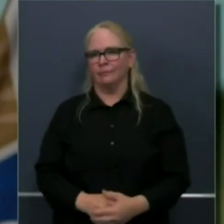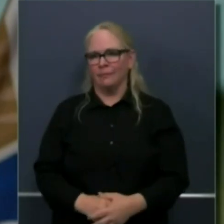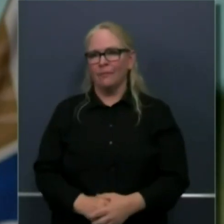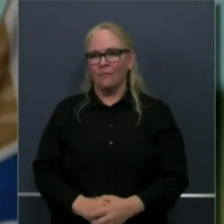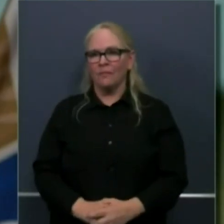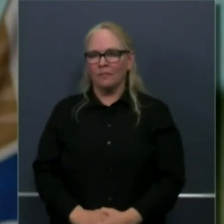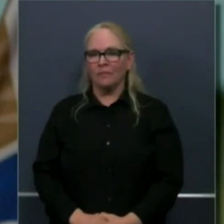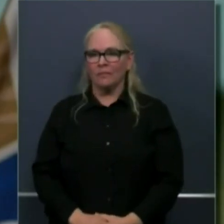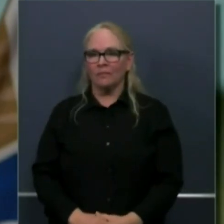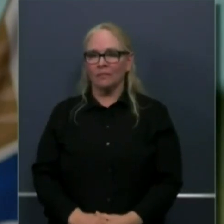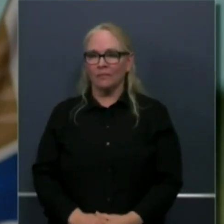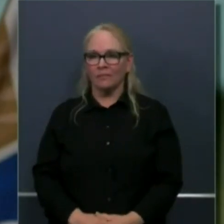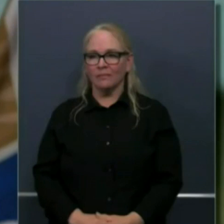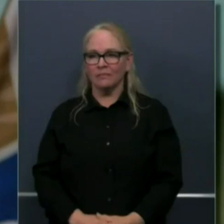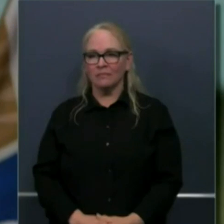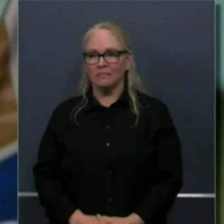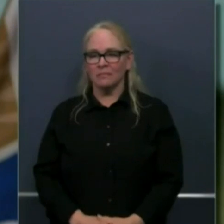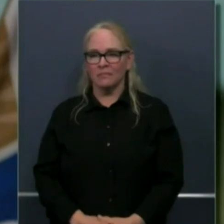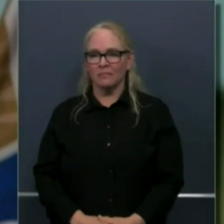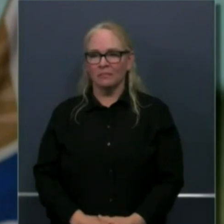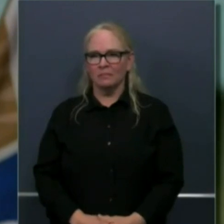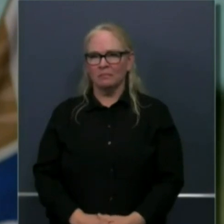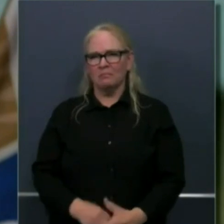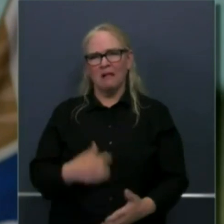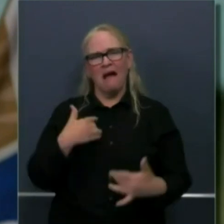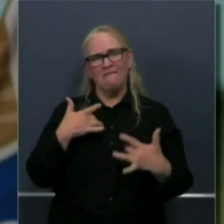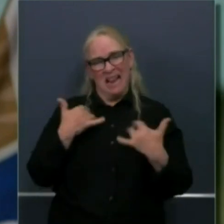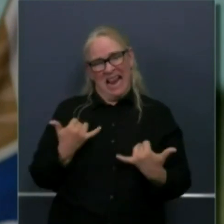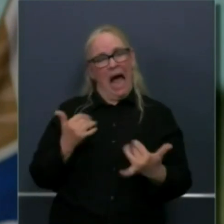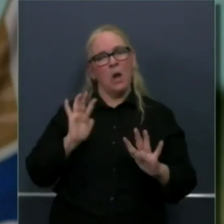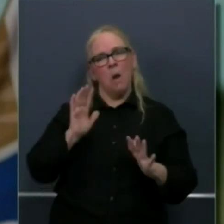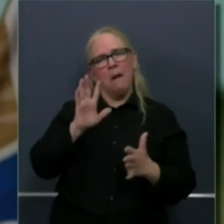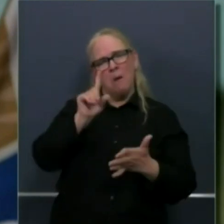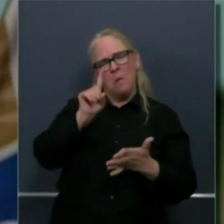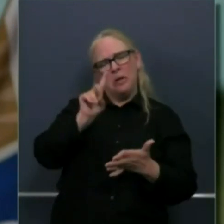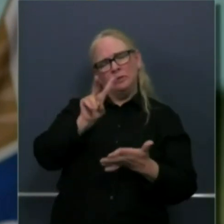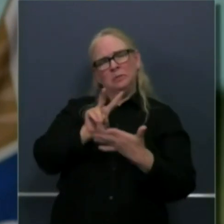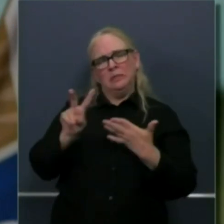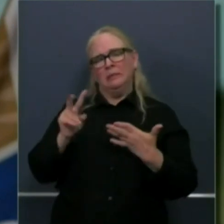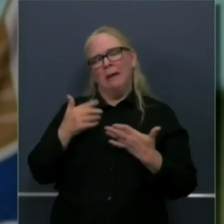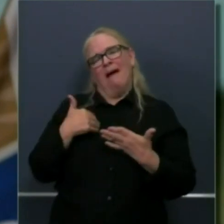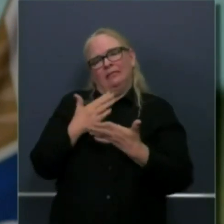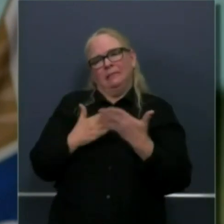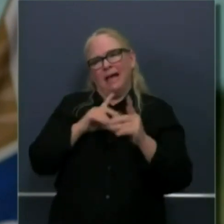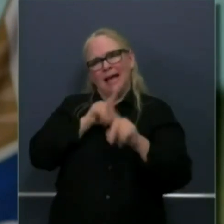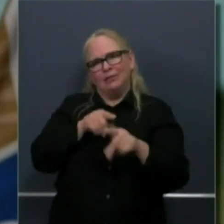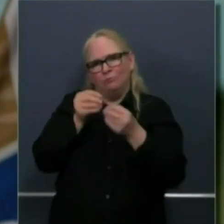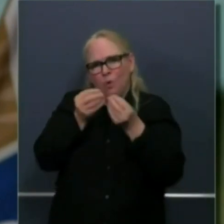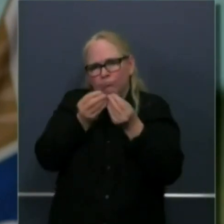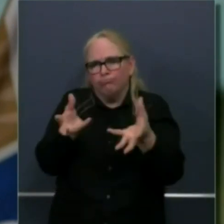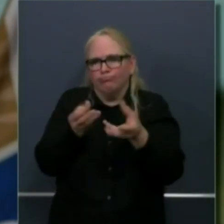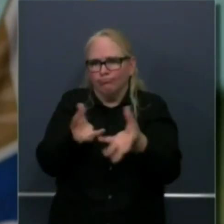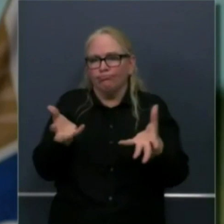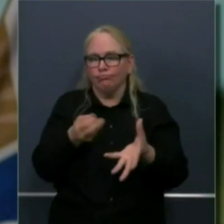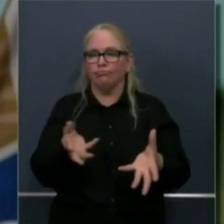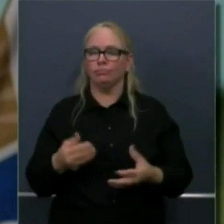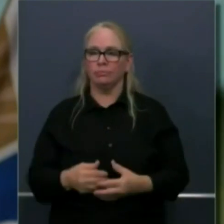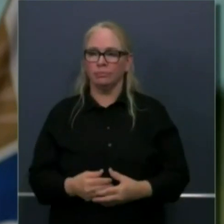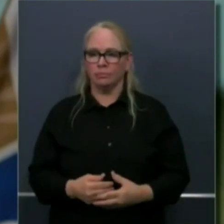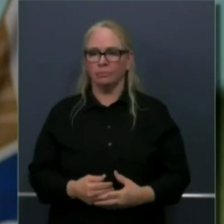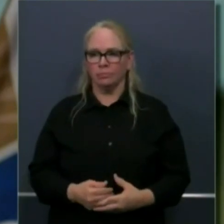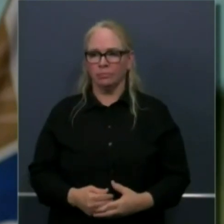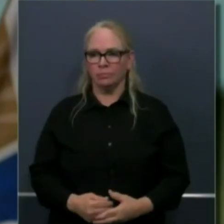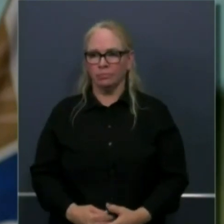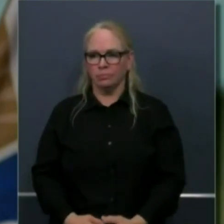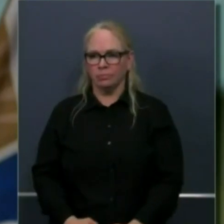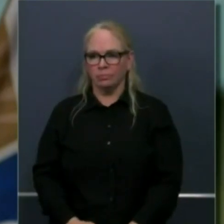having this all ironed out. And again, it comes down to ensuring that we don't only have not only of the supplies, but